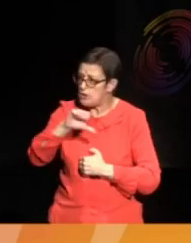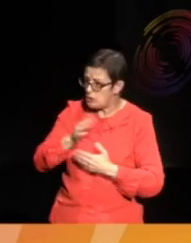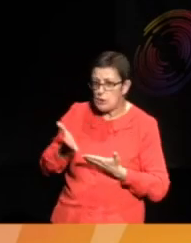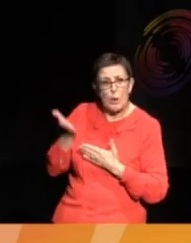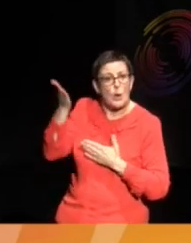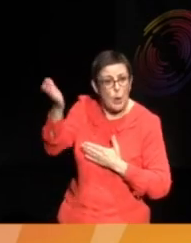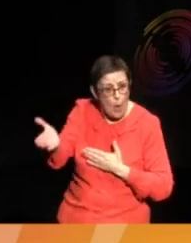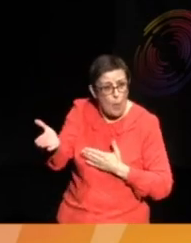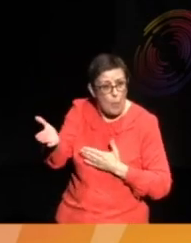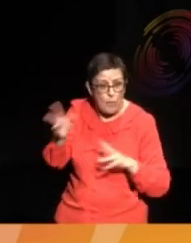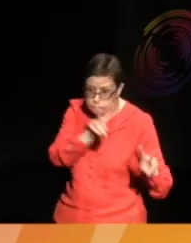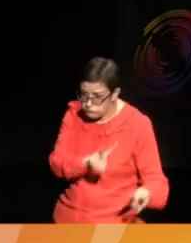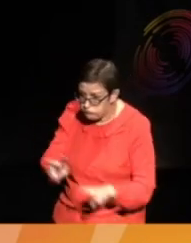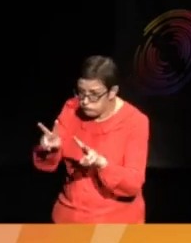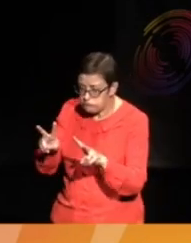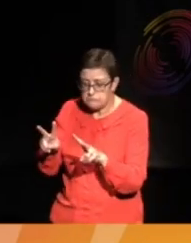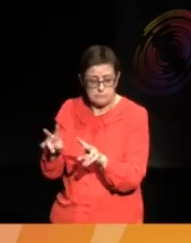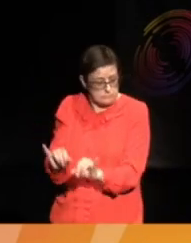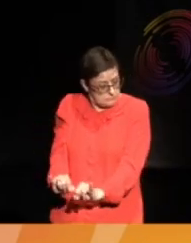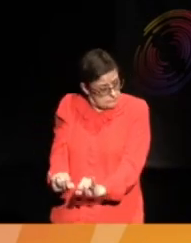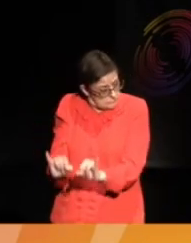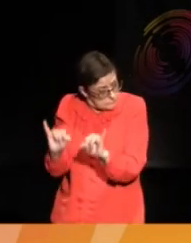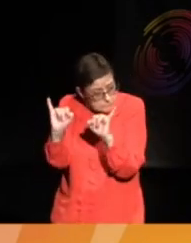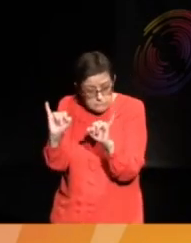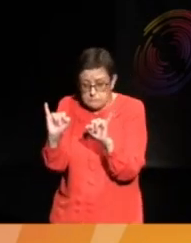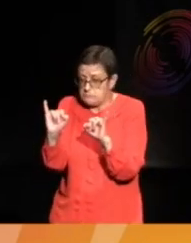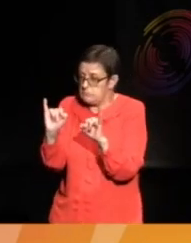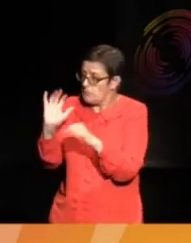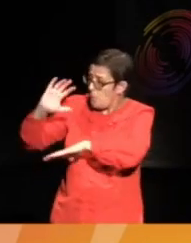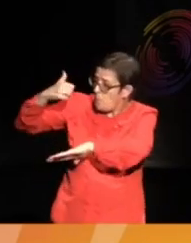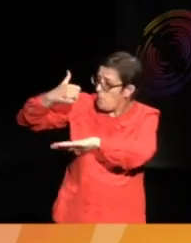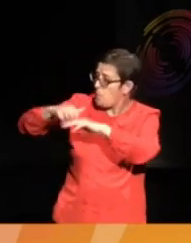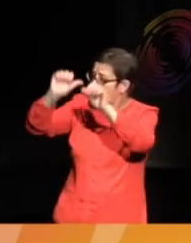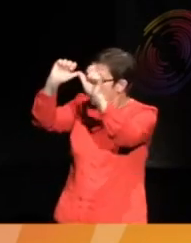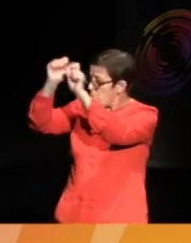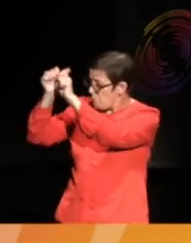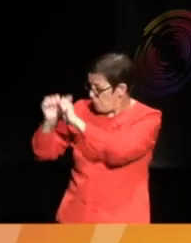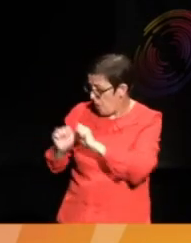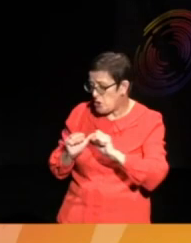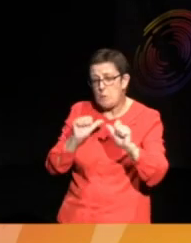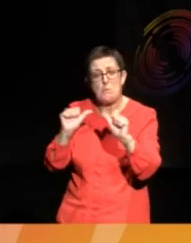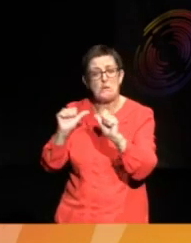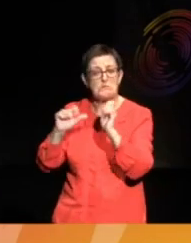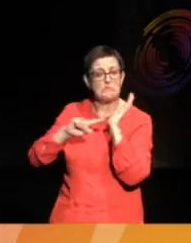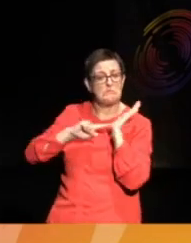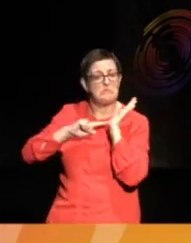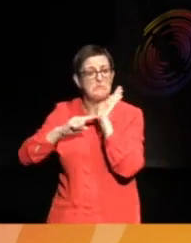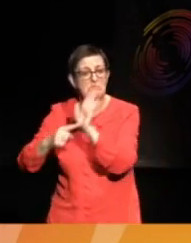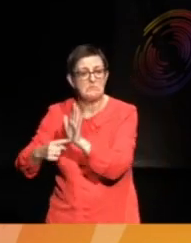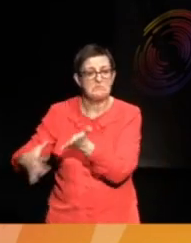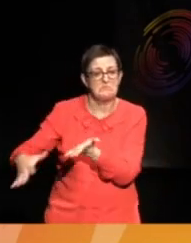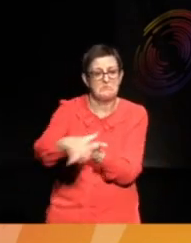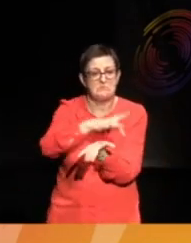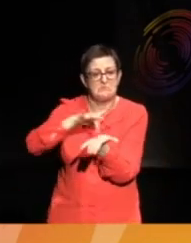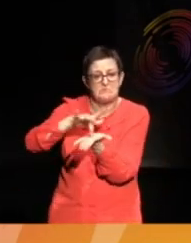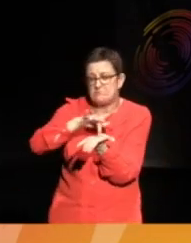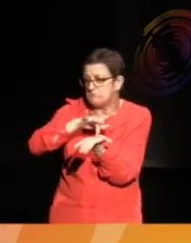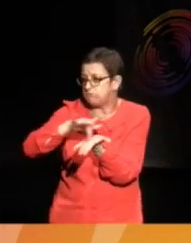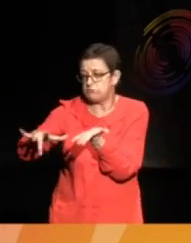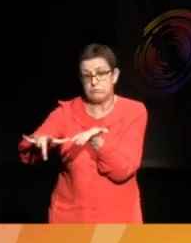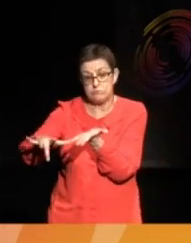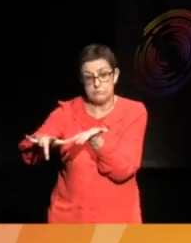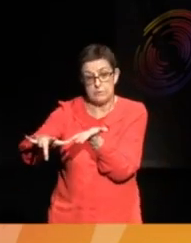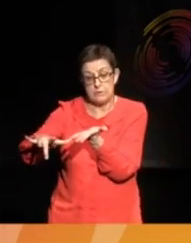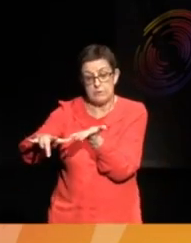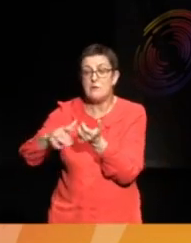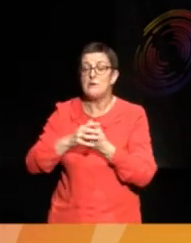anyone's ever been, but these quite horrific kind of monuments to mass murder and genocide. And then they